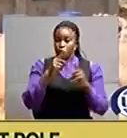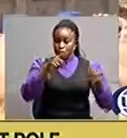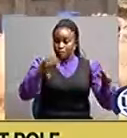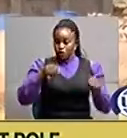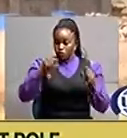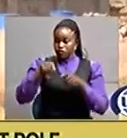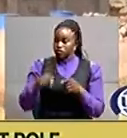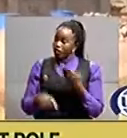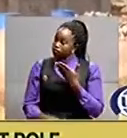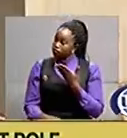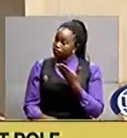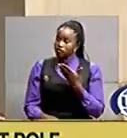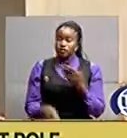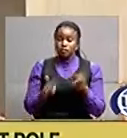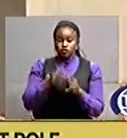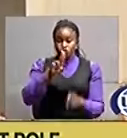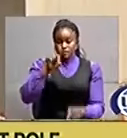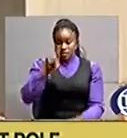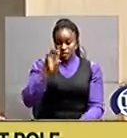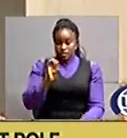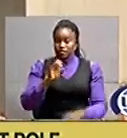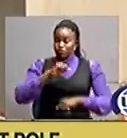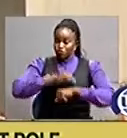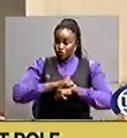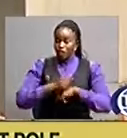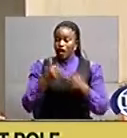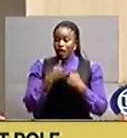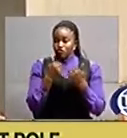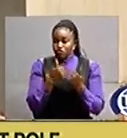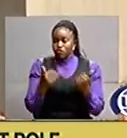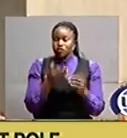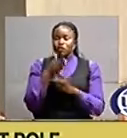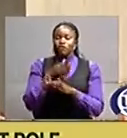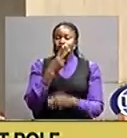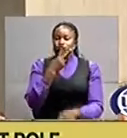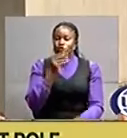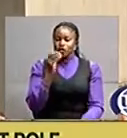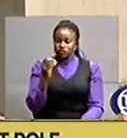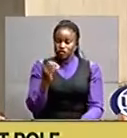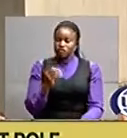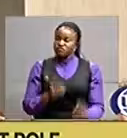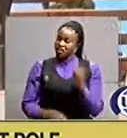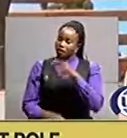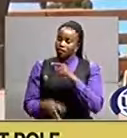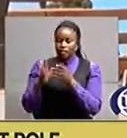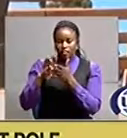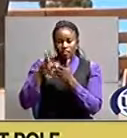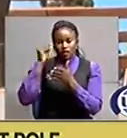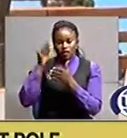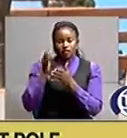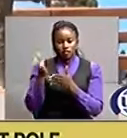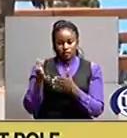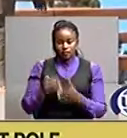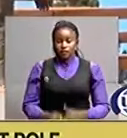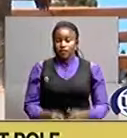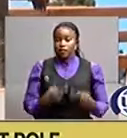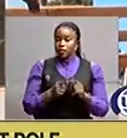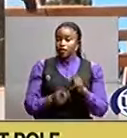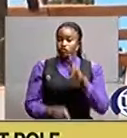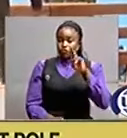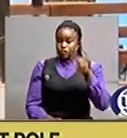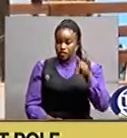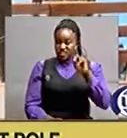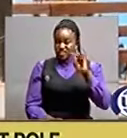primary school which is a upe school with a population of over 200 people the updf assays the